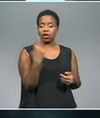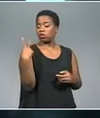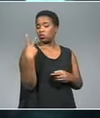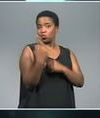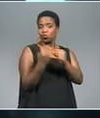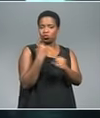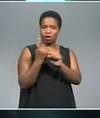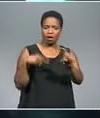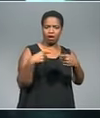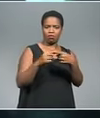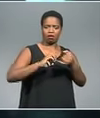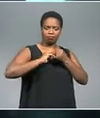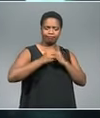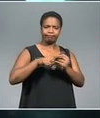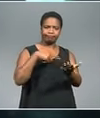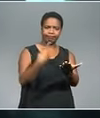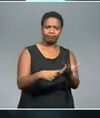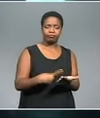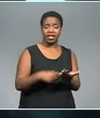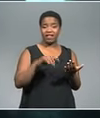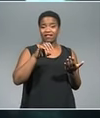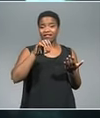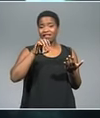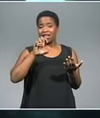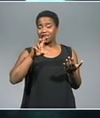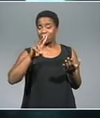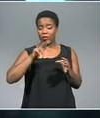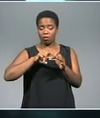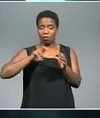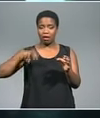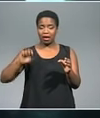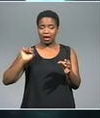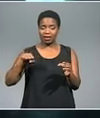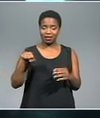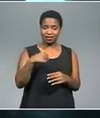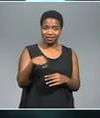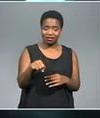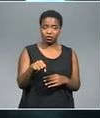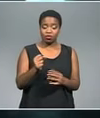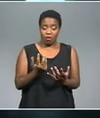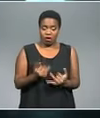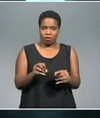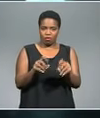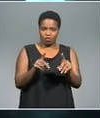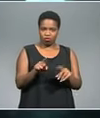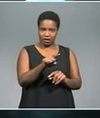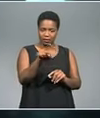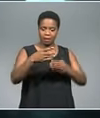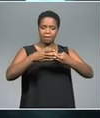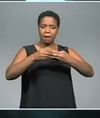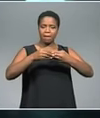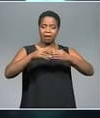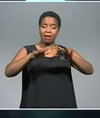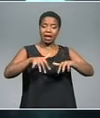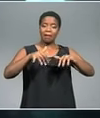of negotiations. But these amendments particularly are a chance for MPs to voice and vote on what